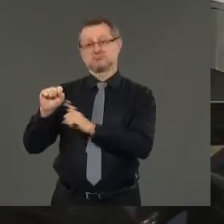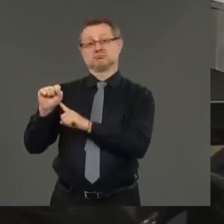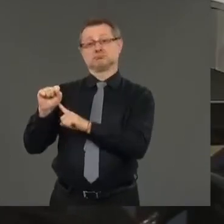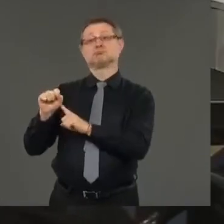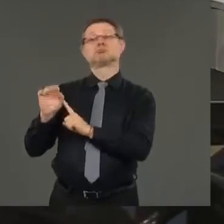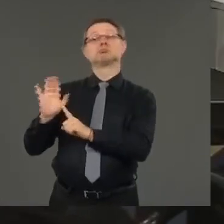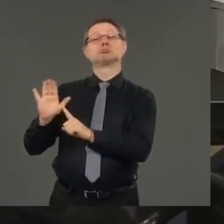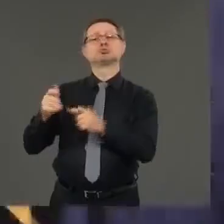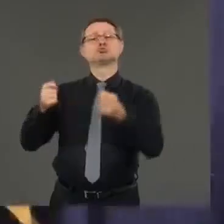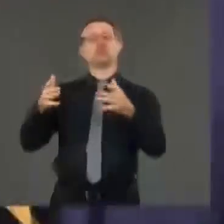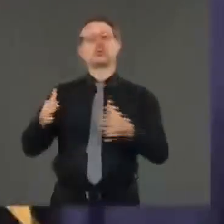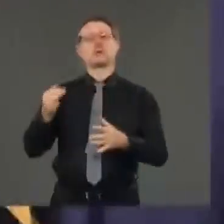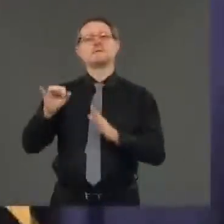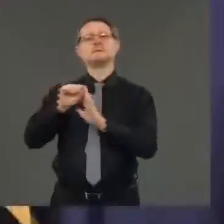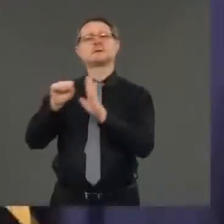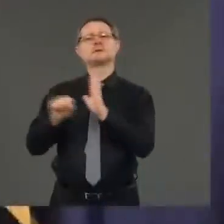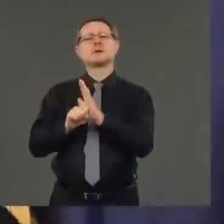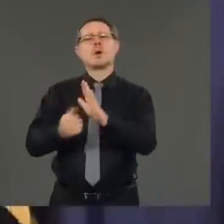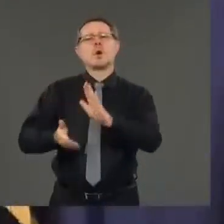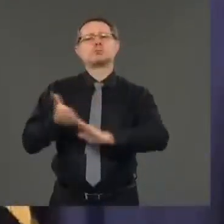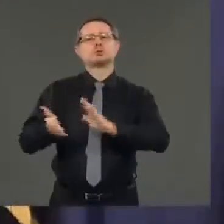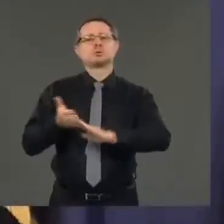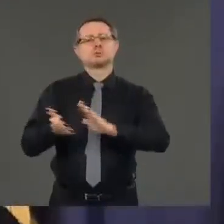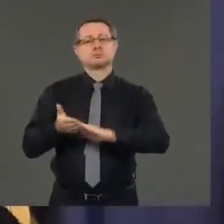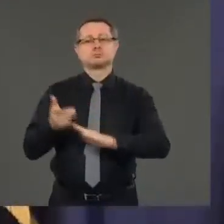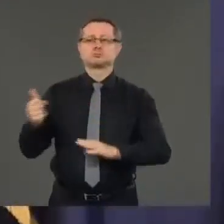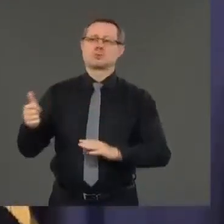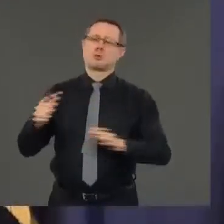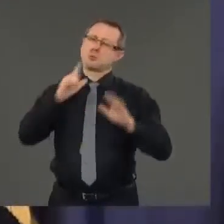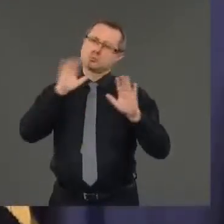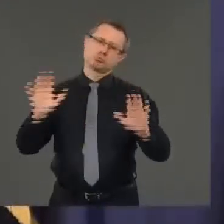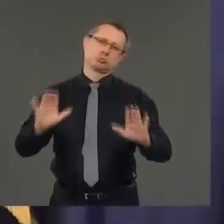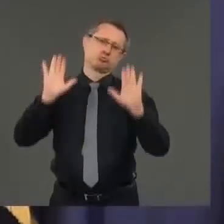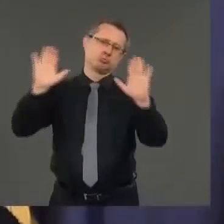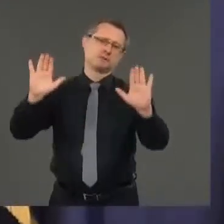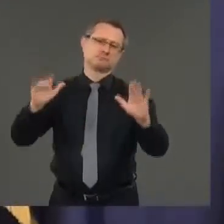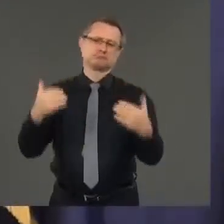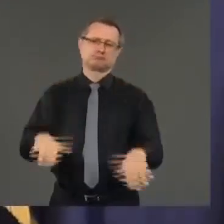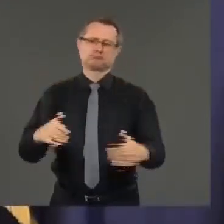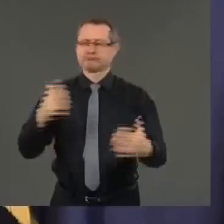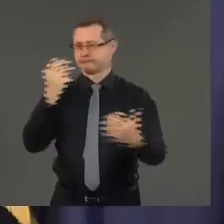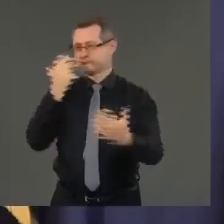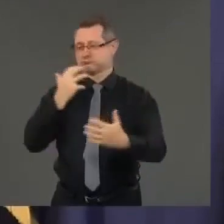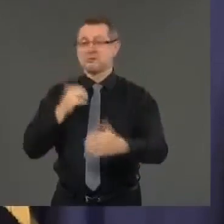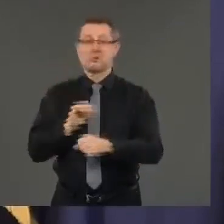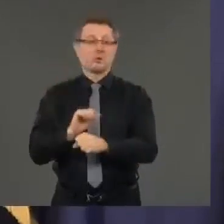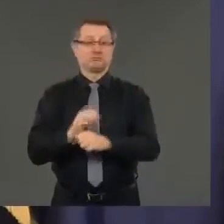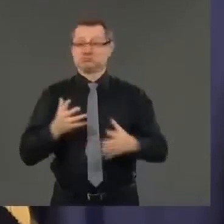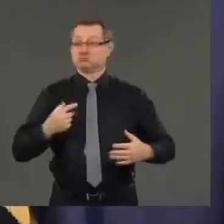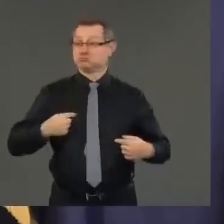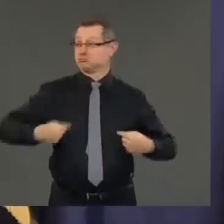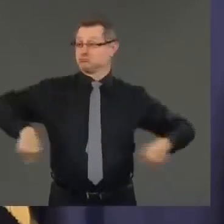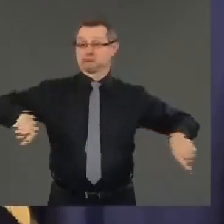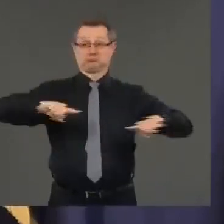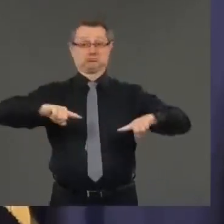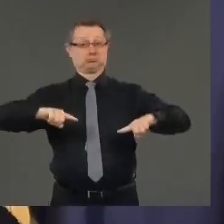and she has done a remarkable job you know this has been a stress test for governments all across the country